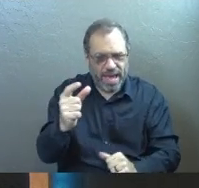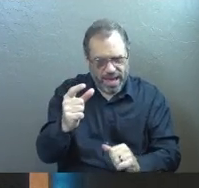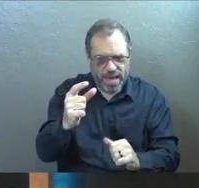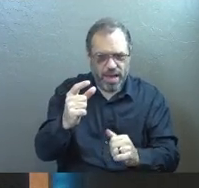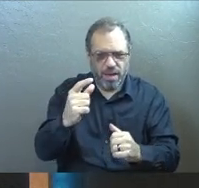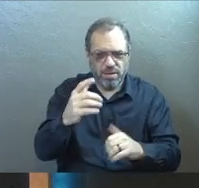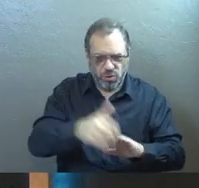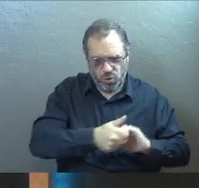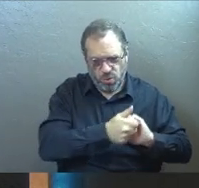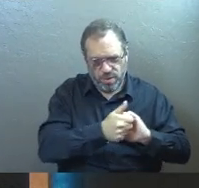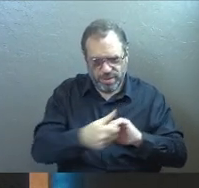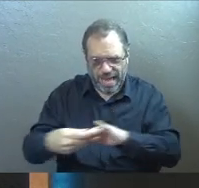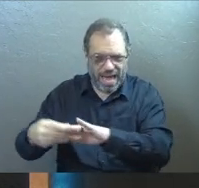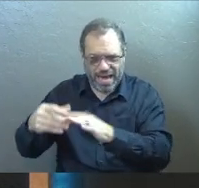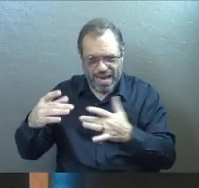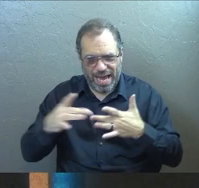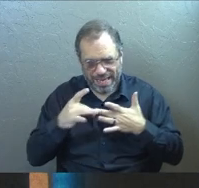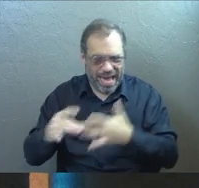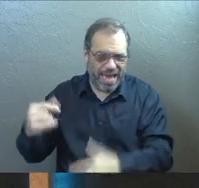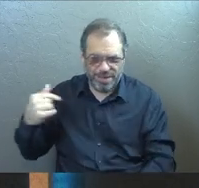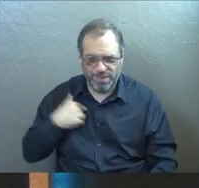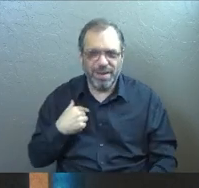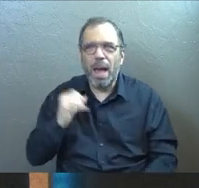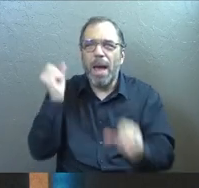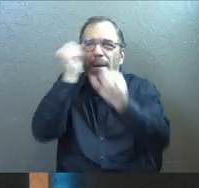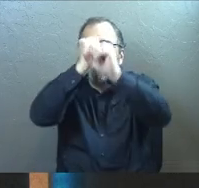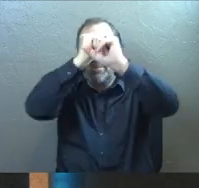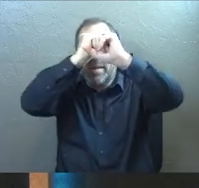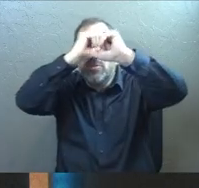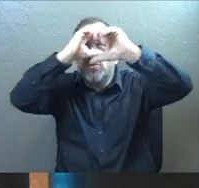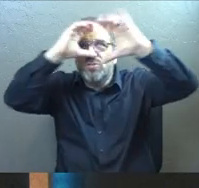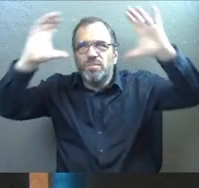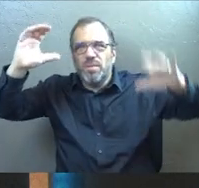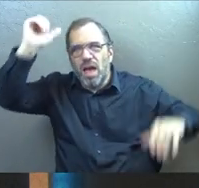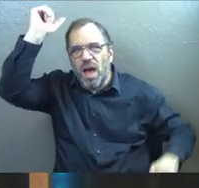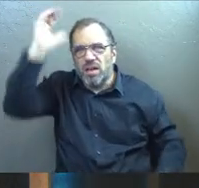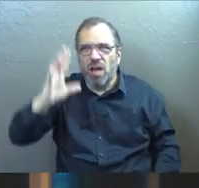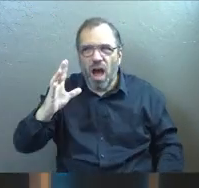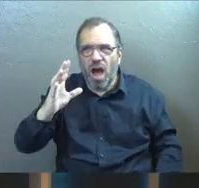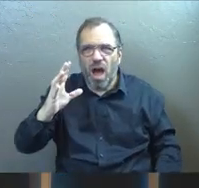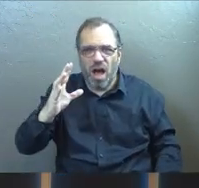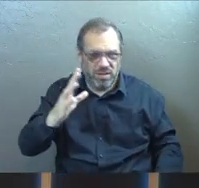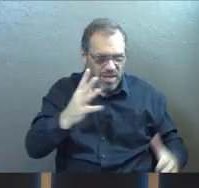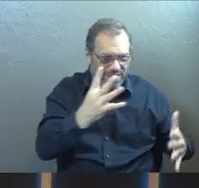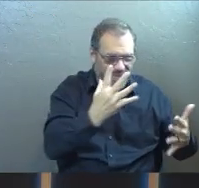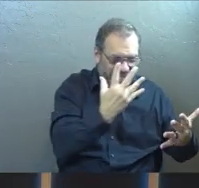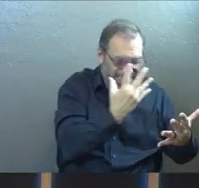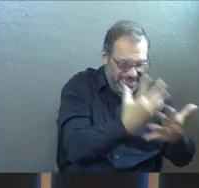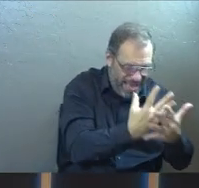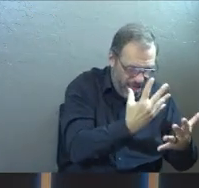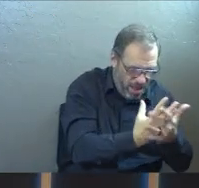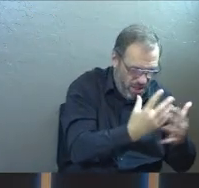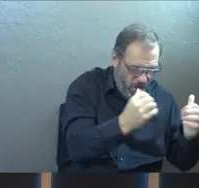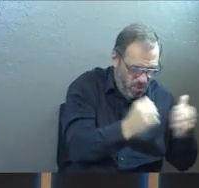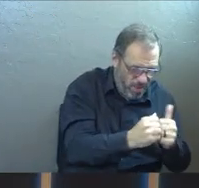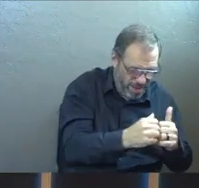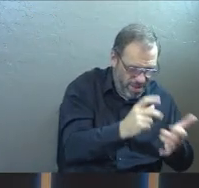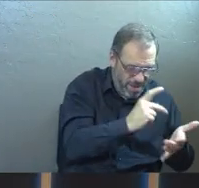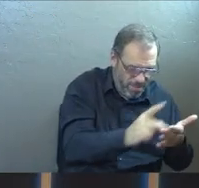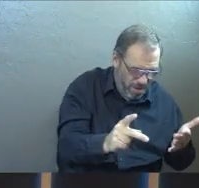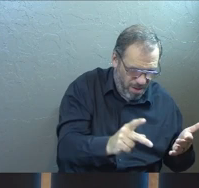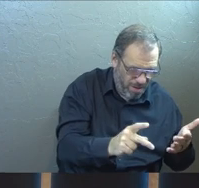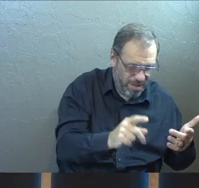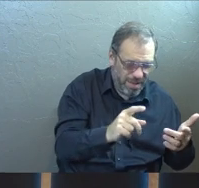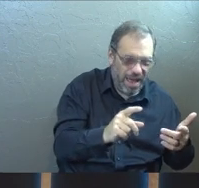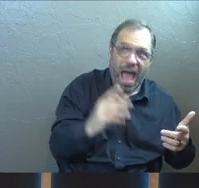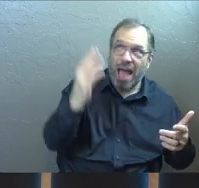hold my right hand. I love that picture. It's God's in the cell with him, holding his hand. He's like, I